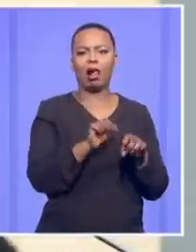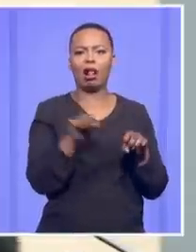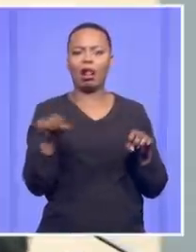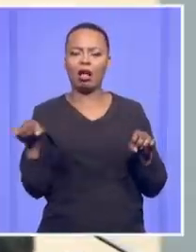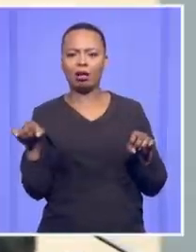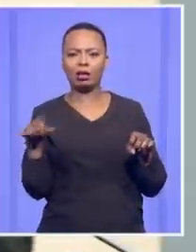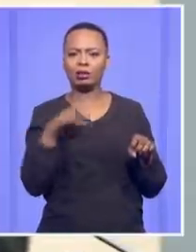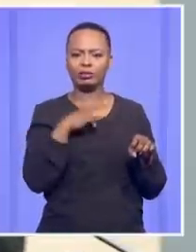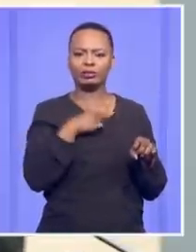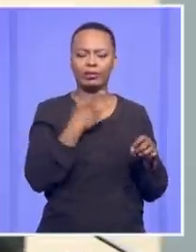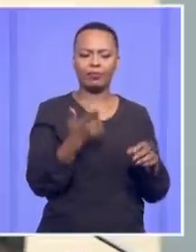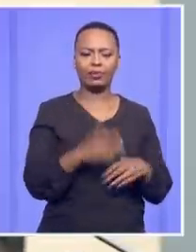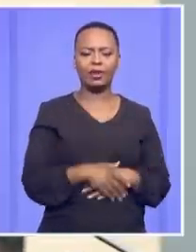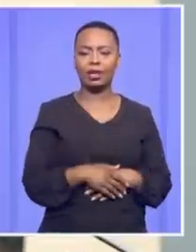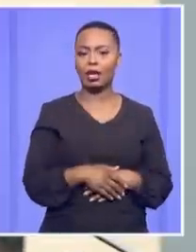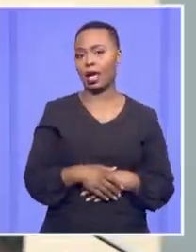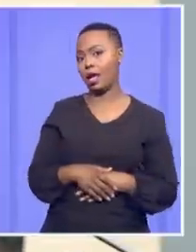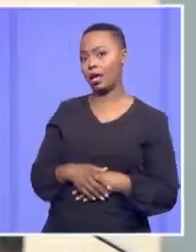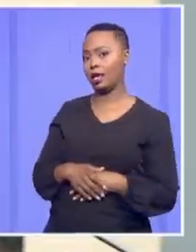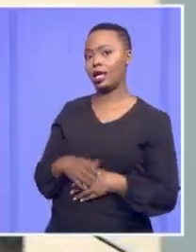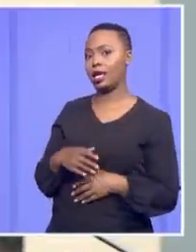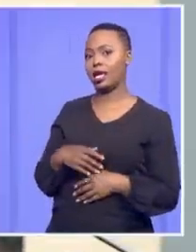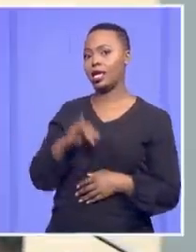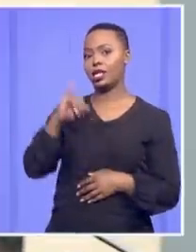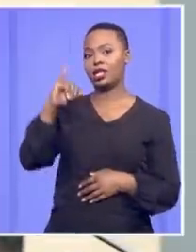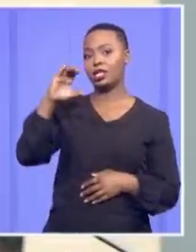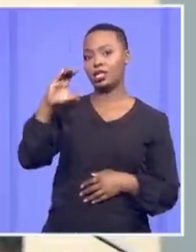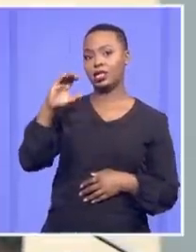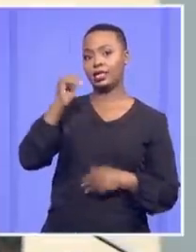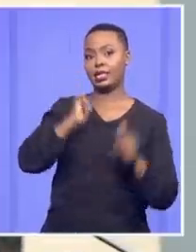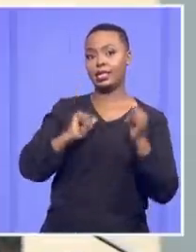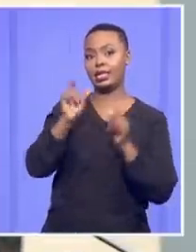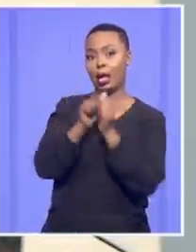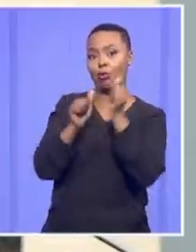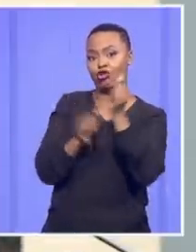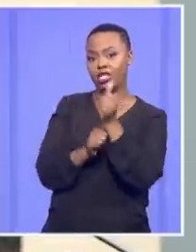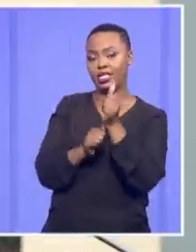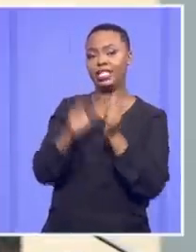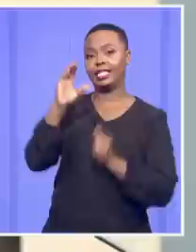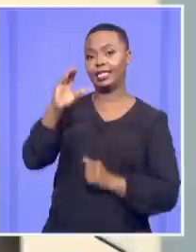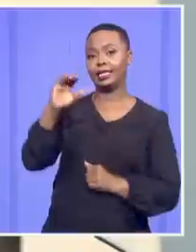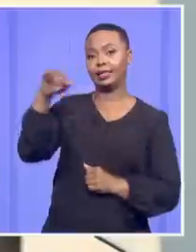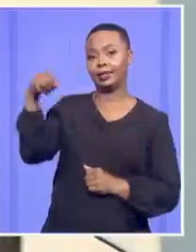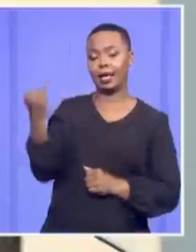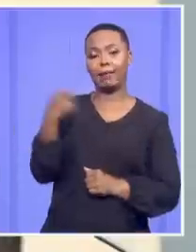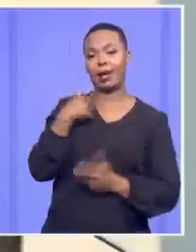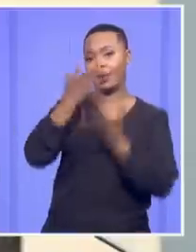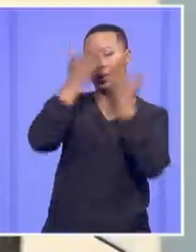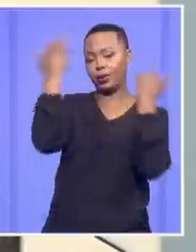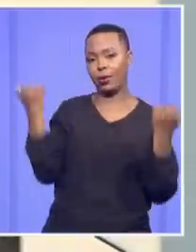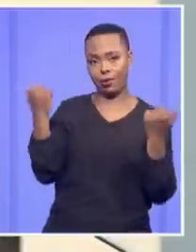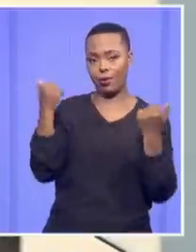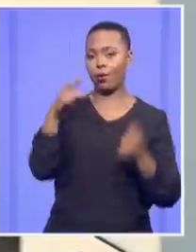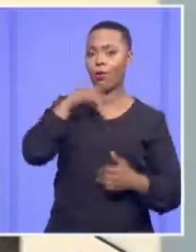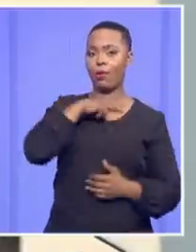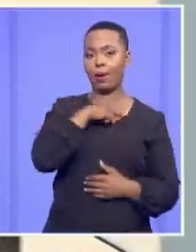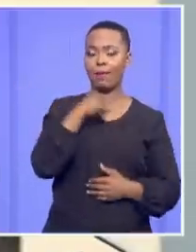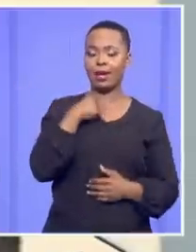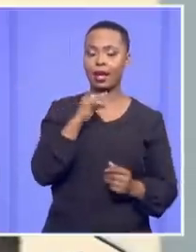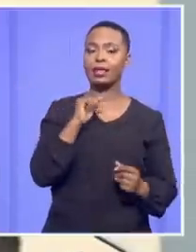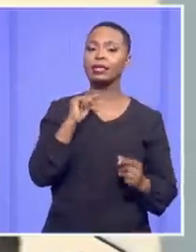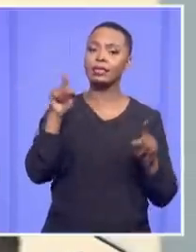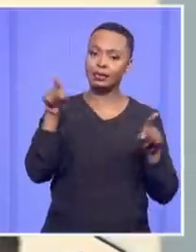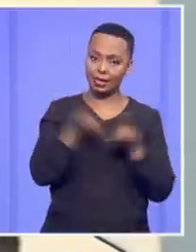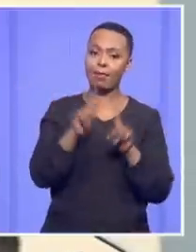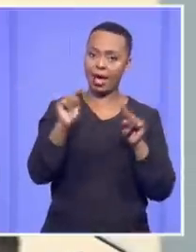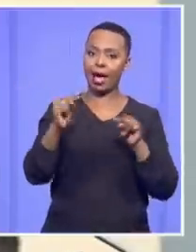respect, Deputy Chief Justice, I don't know. Because if you ask Mr. Bishop, he will tell you that I made the same argument in the court aqua. I read the